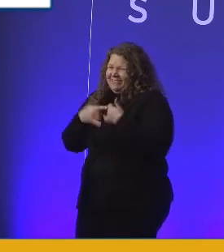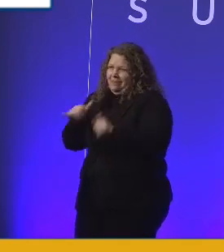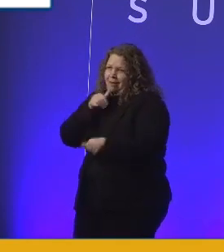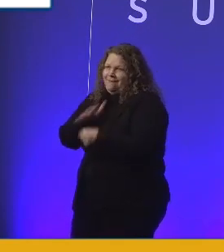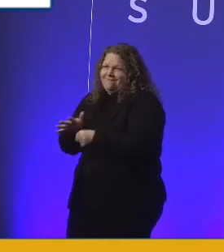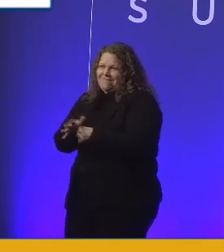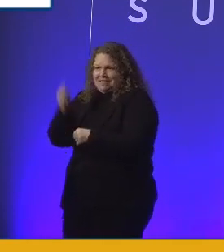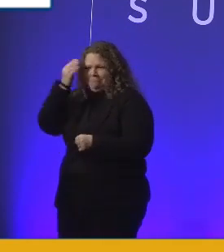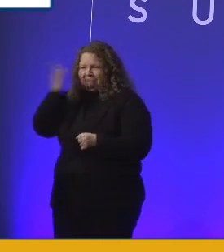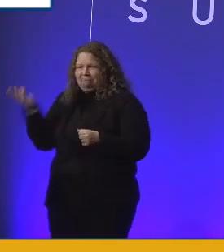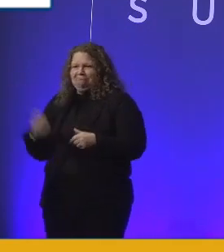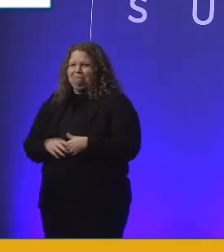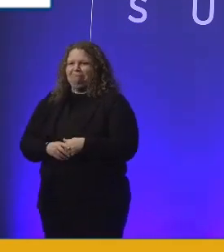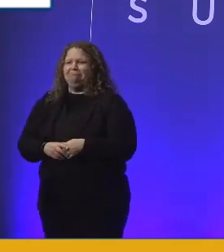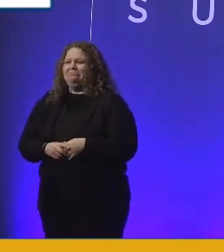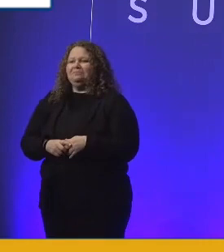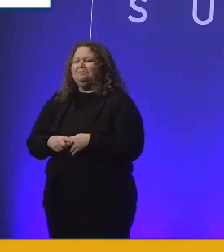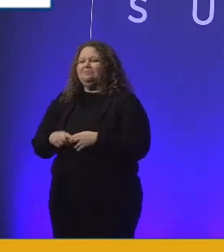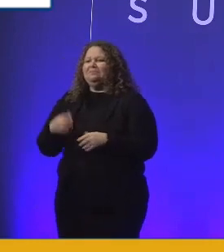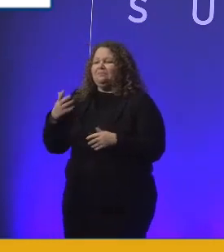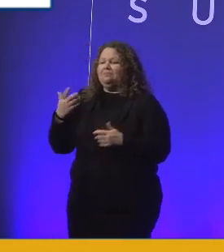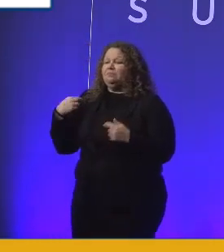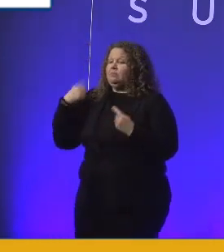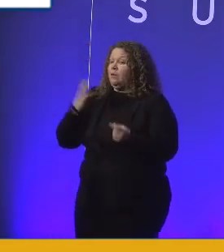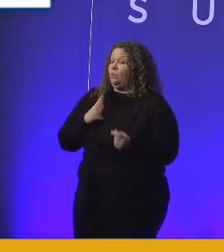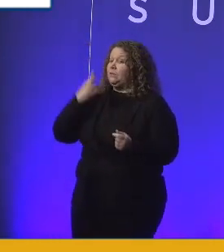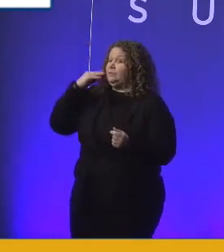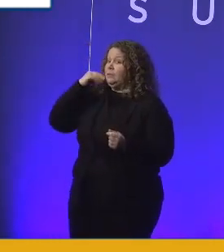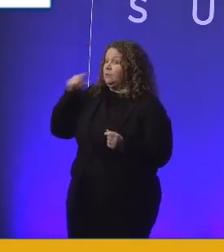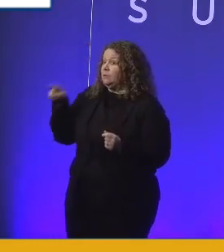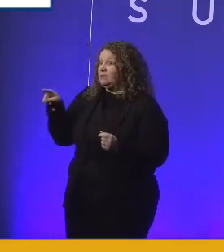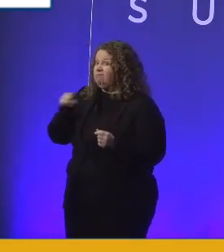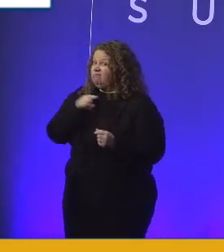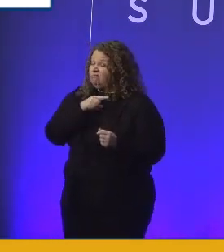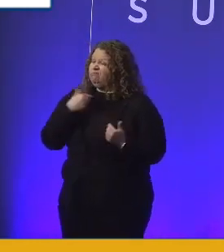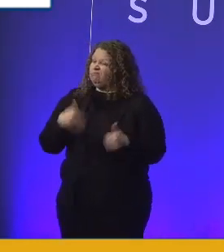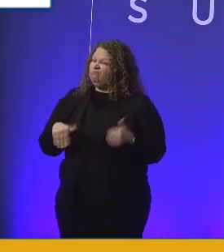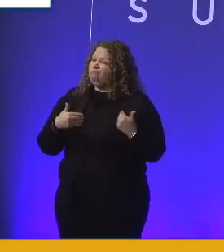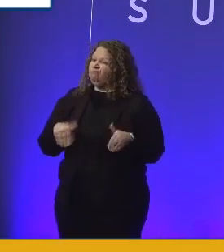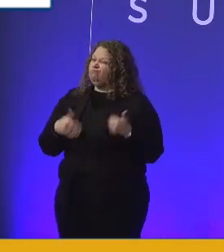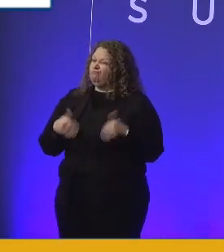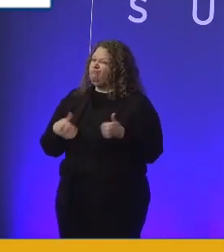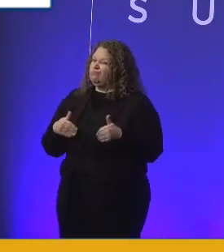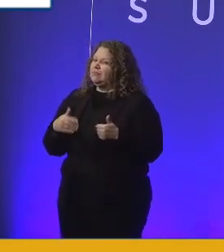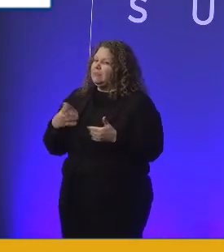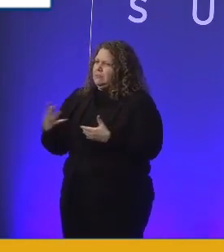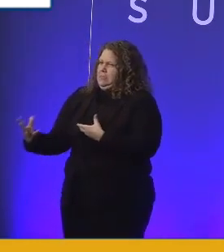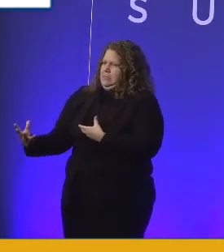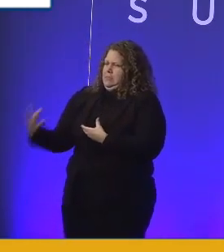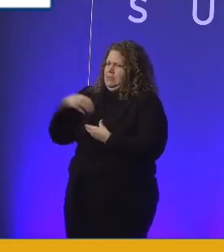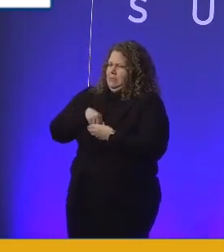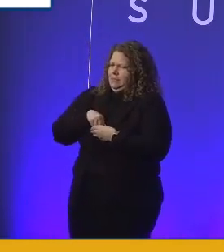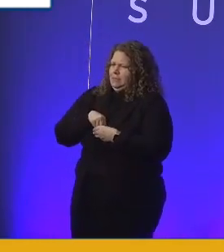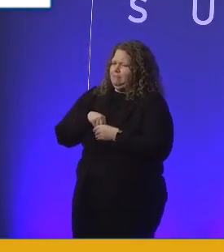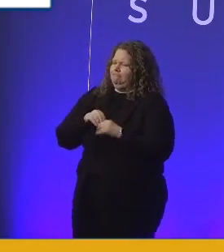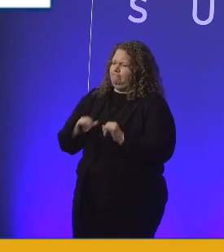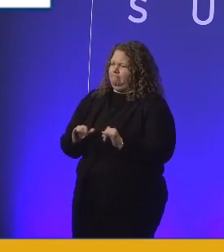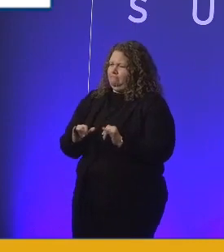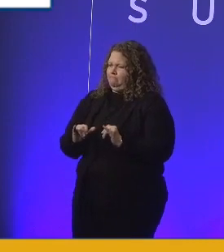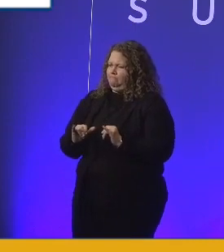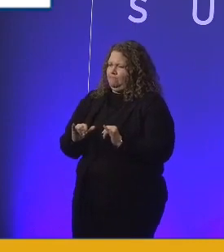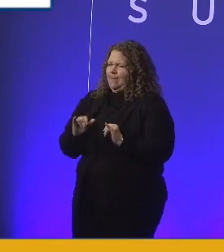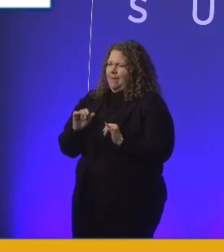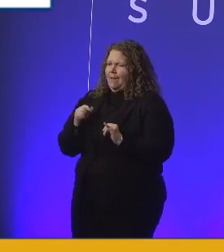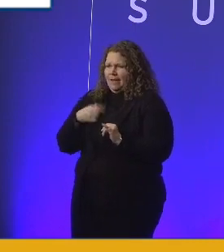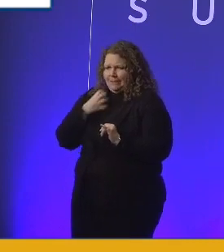so far, we know that people have taken their learning on board. They've completed it. They have loved it. They've given us